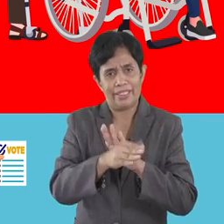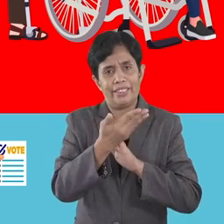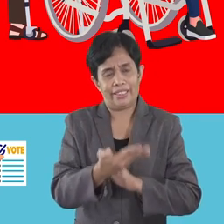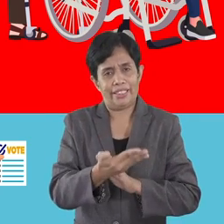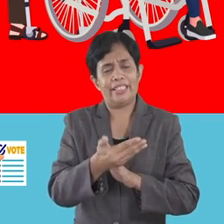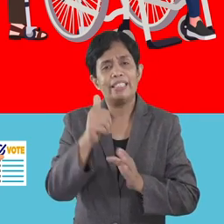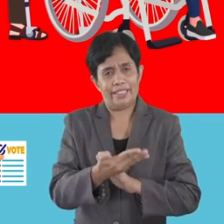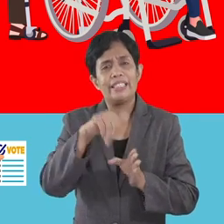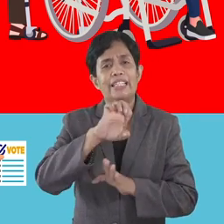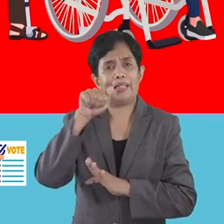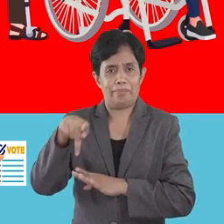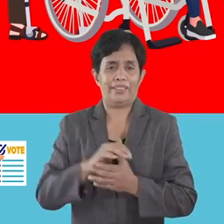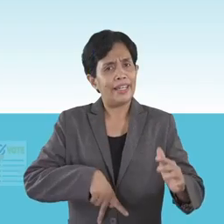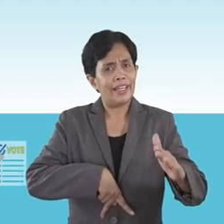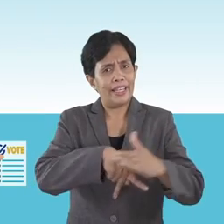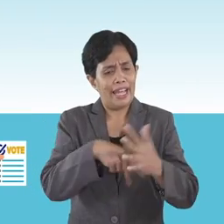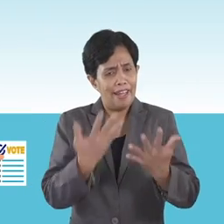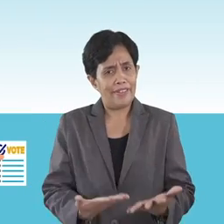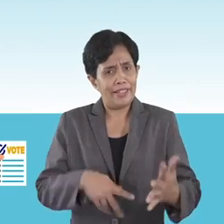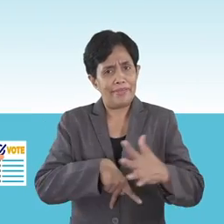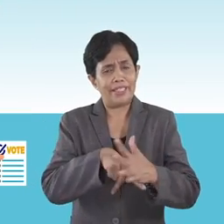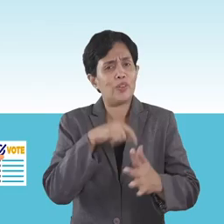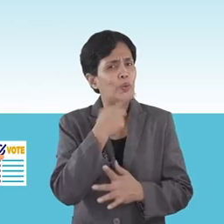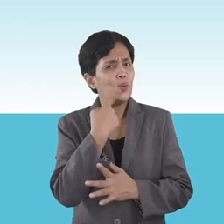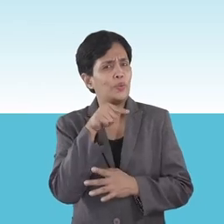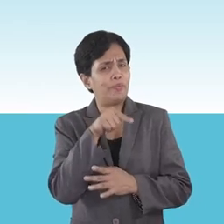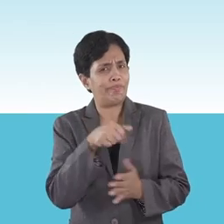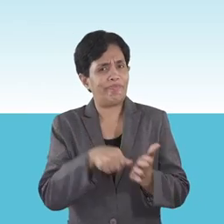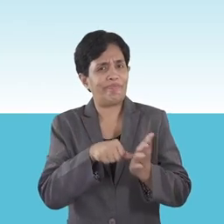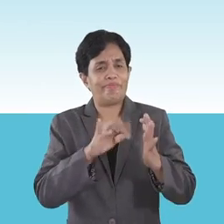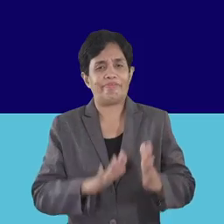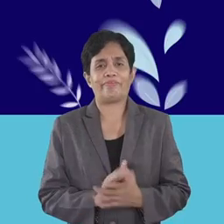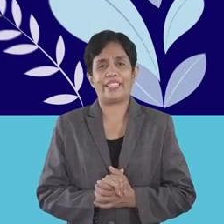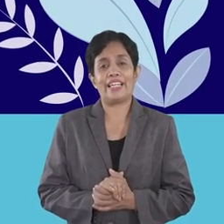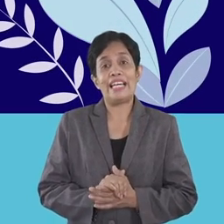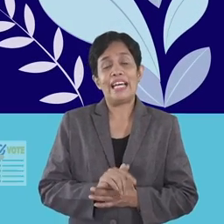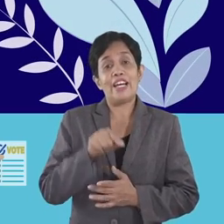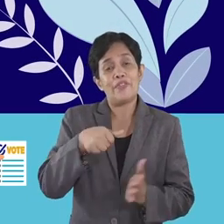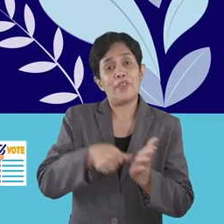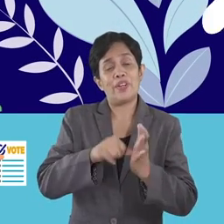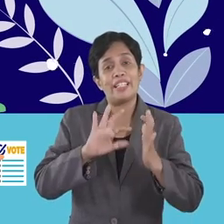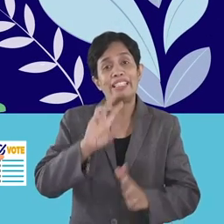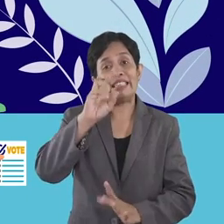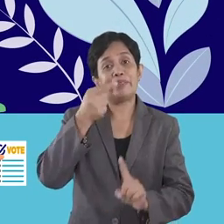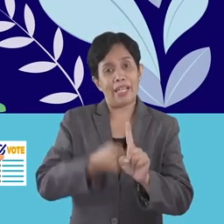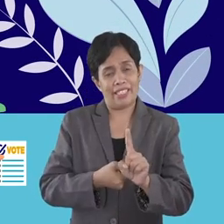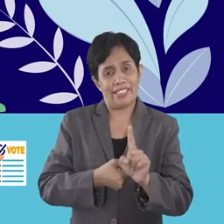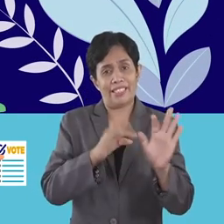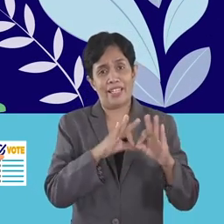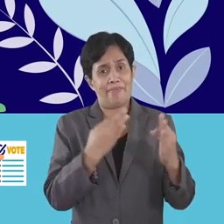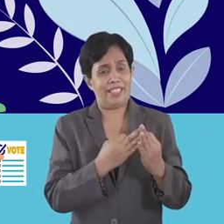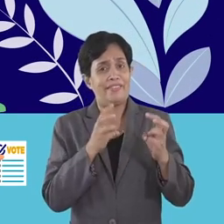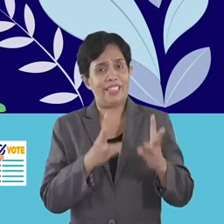of EAPPs. Who is considered a heavily pregnant voter? These are voters who are six